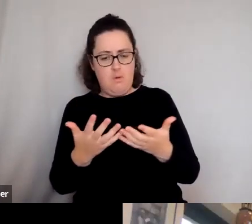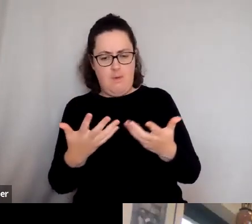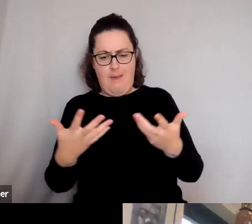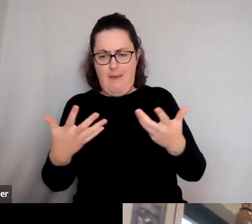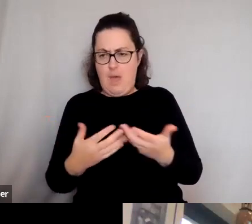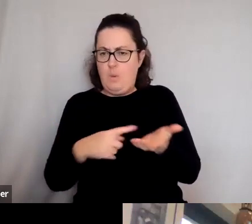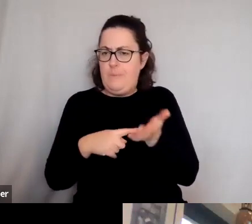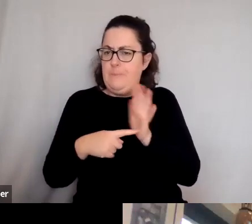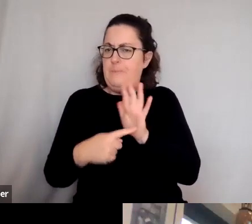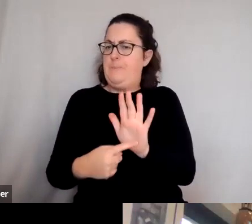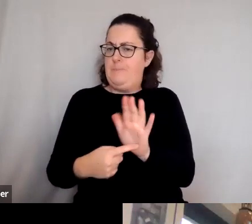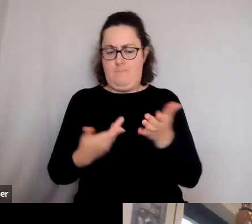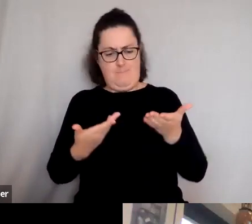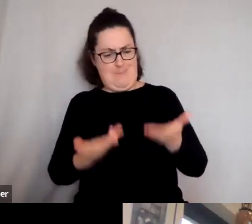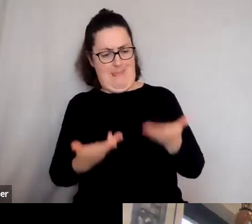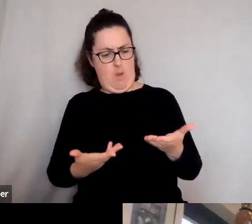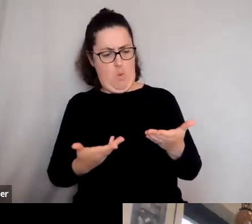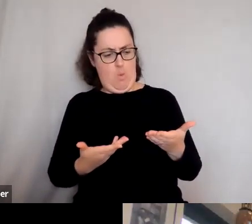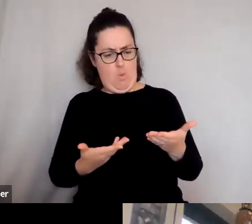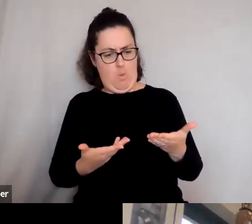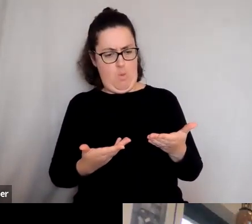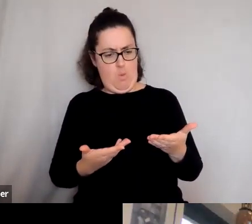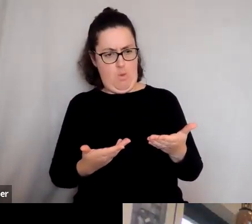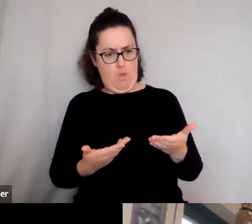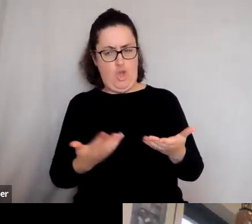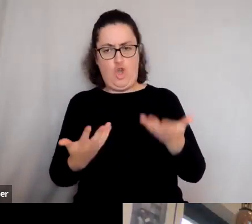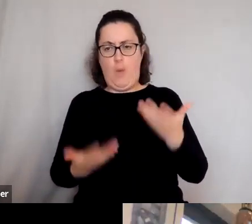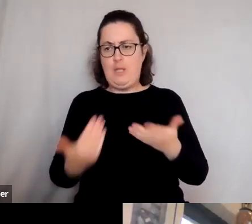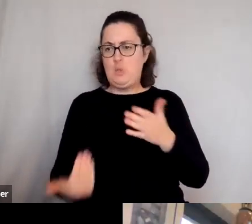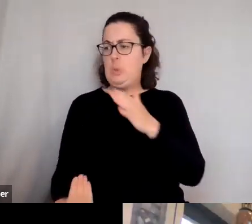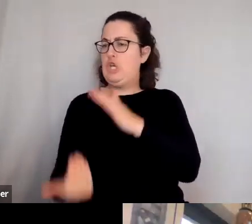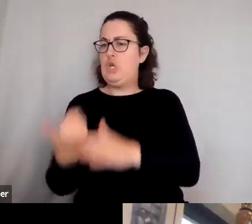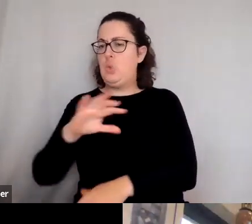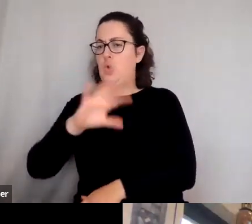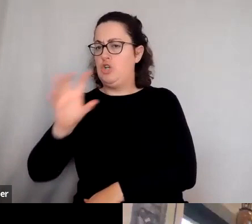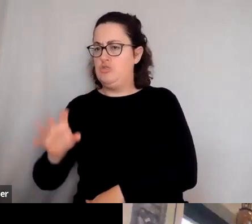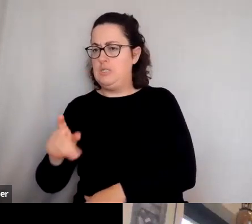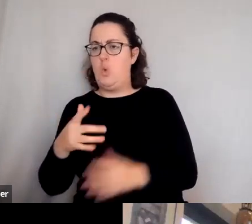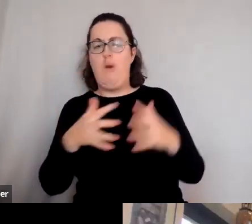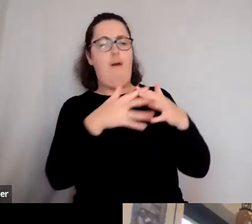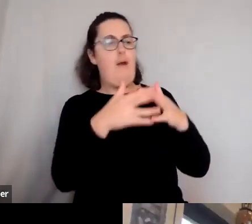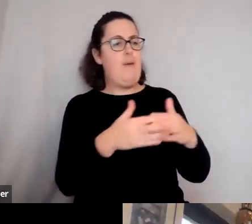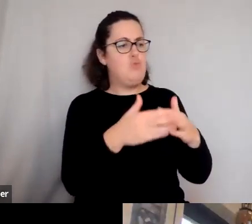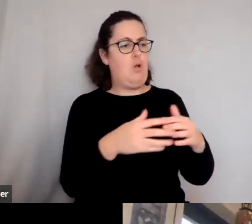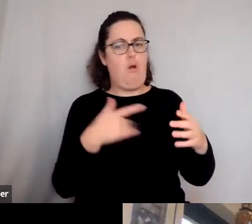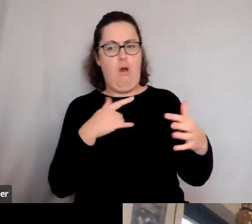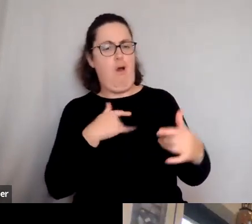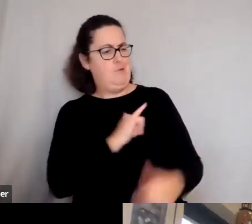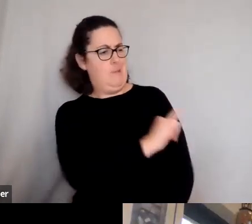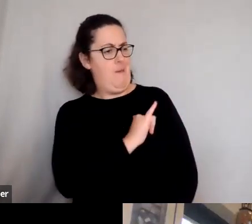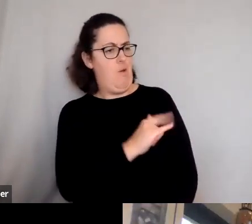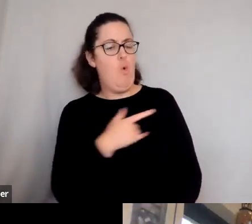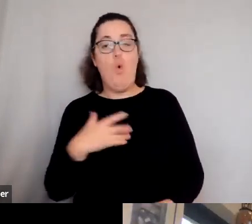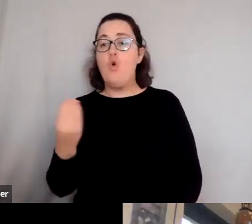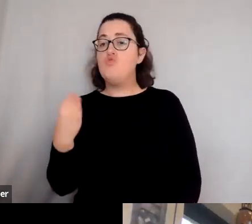ourselves in relation to the new kid on the block, America, Rome, or whatever? And I think it's